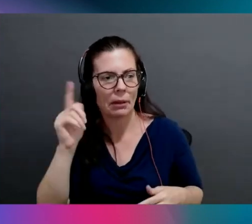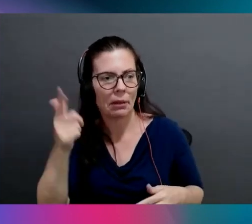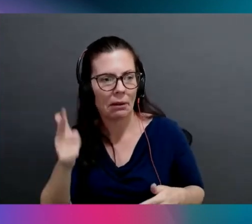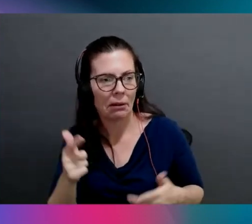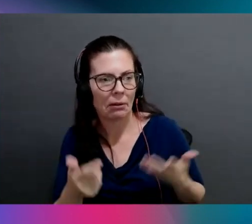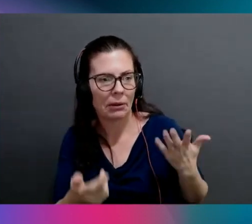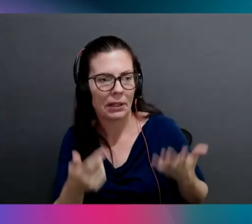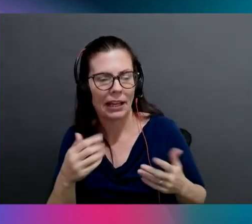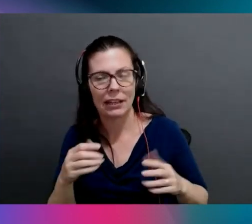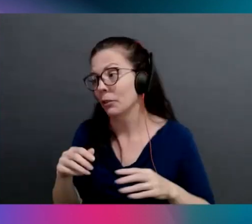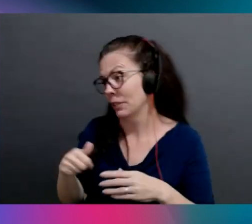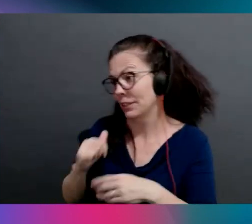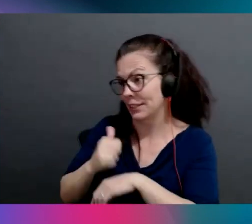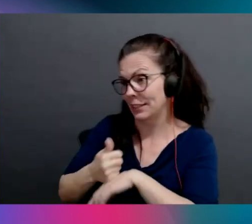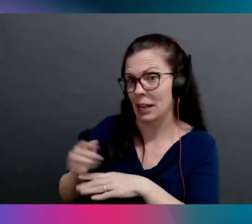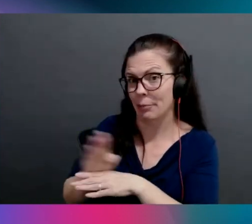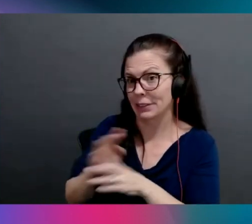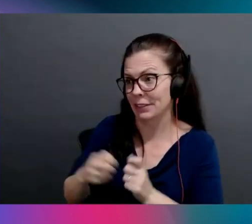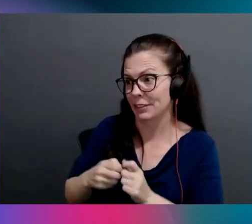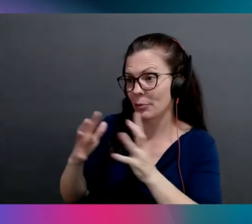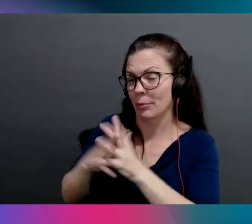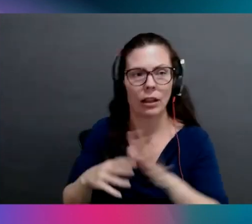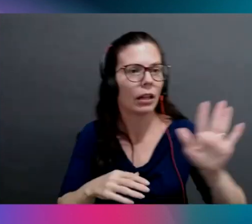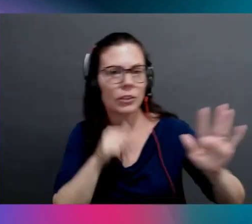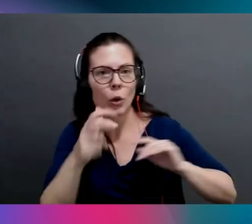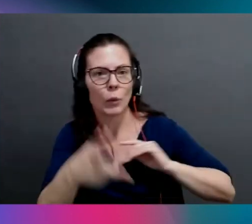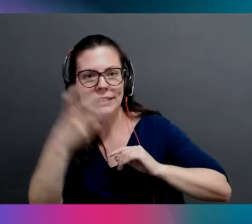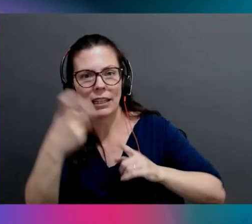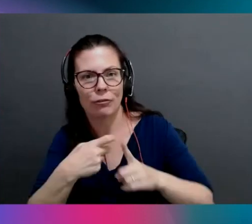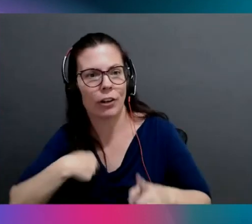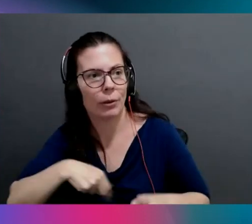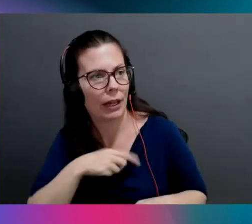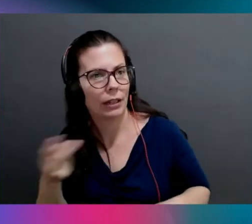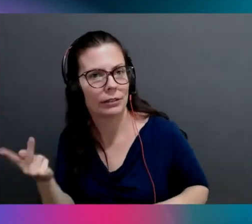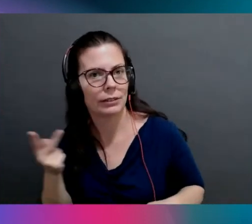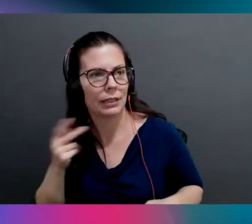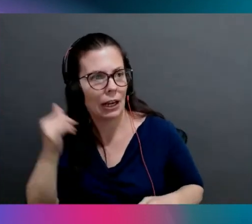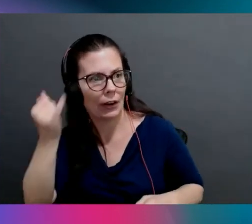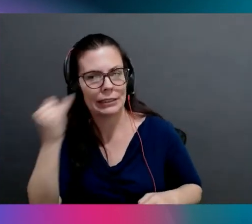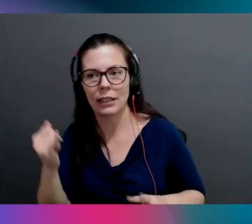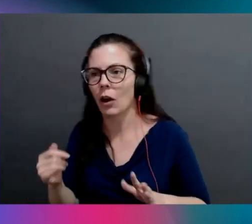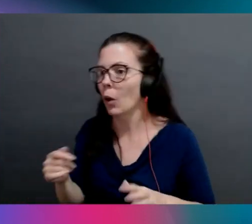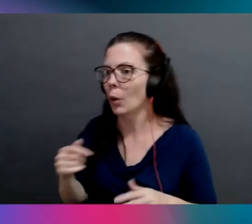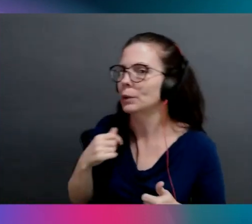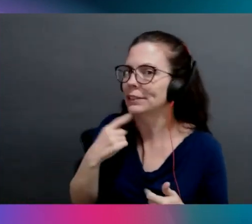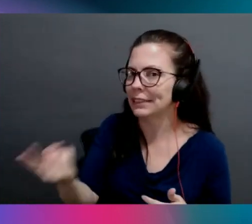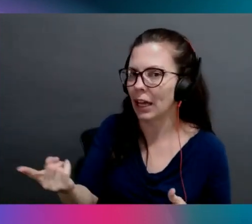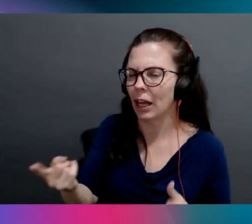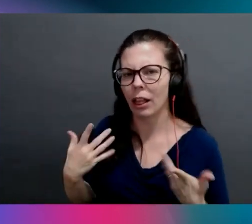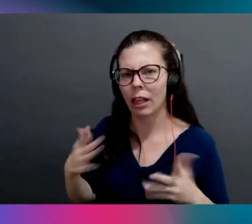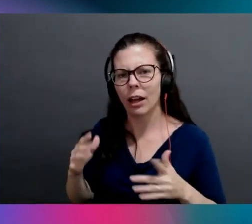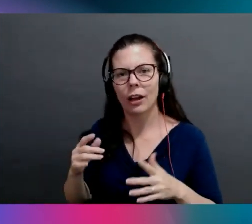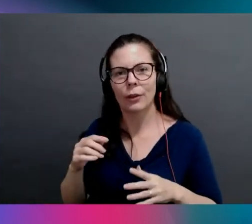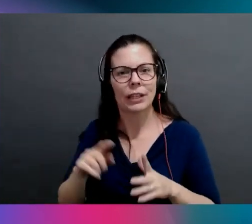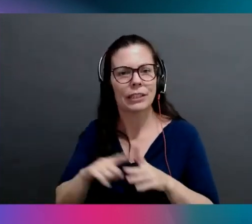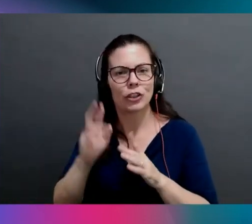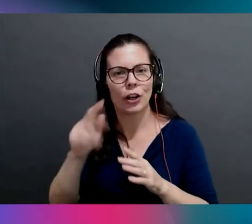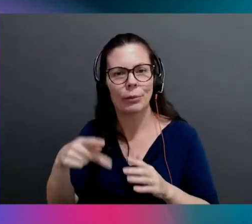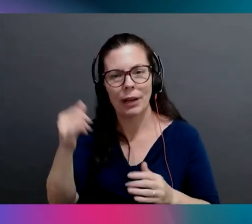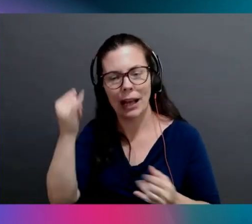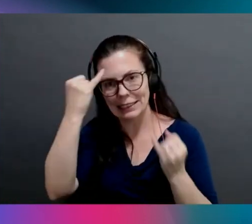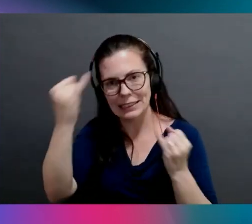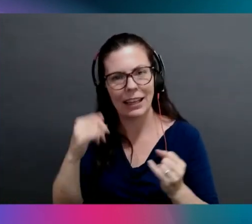Business of selling haunted I so. Yeah. Don't take it from us. Oh, you're supposed to tell everybody your startup idea and then they give you like feedback.